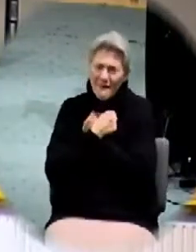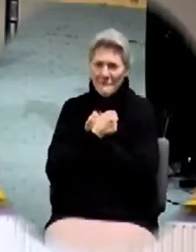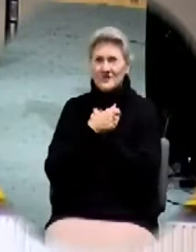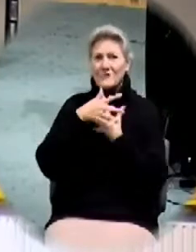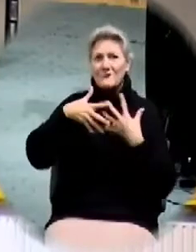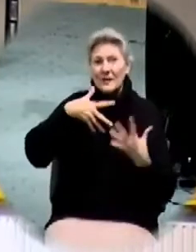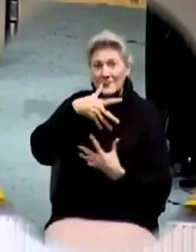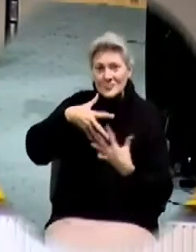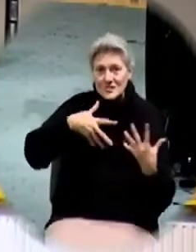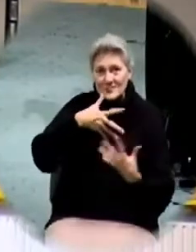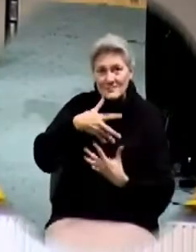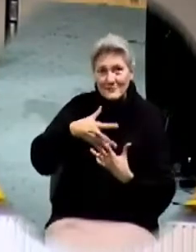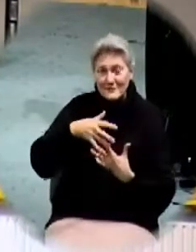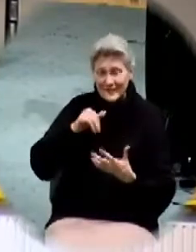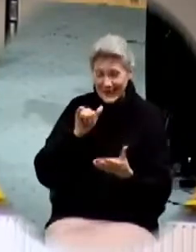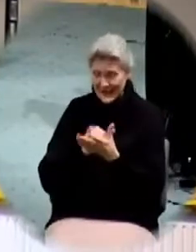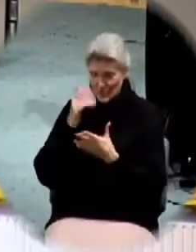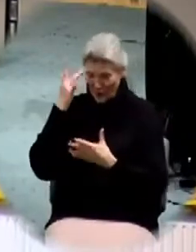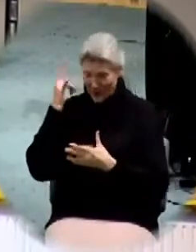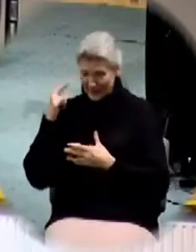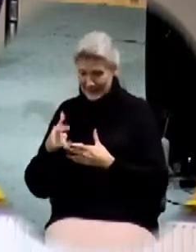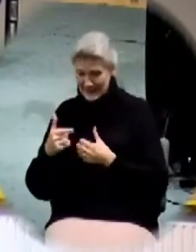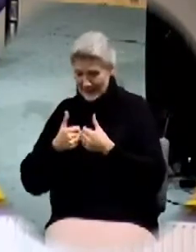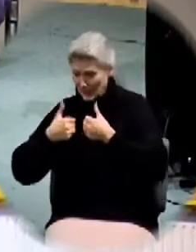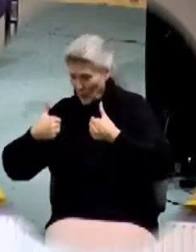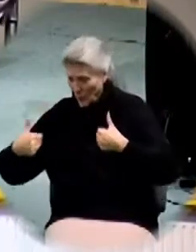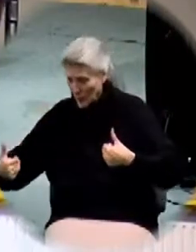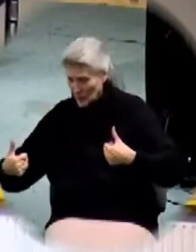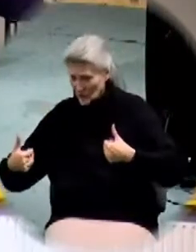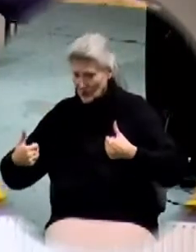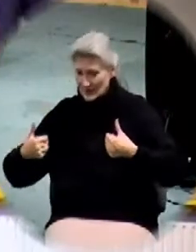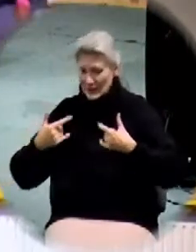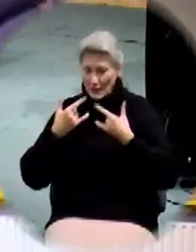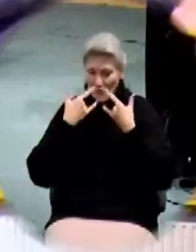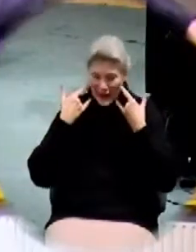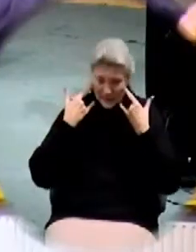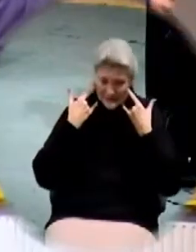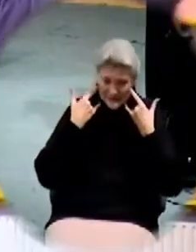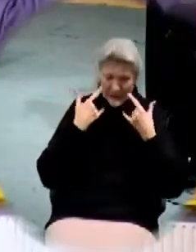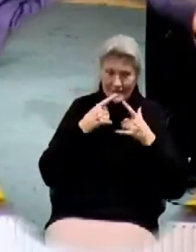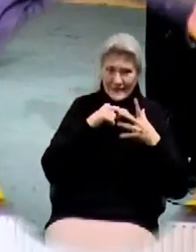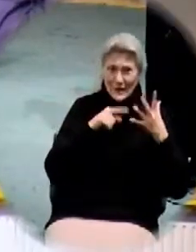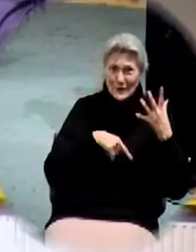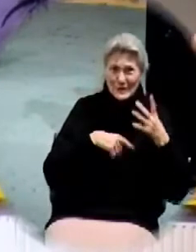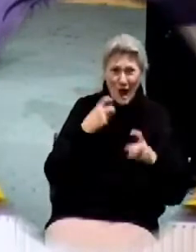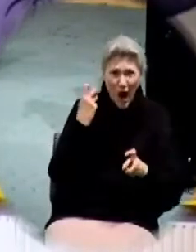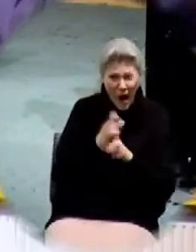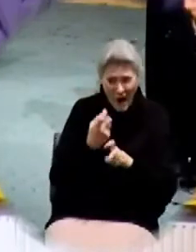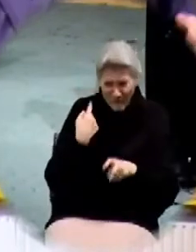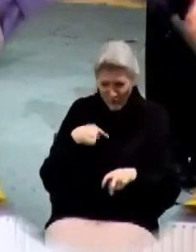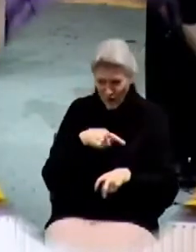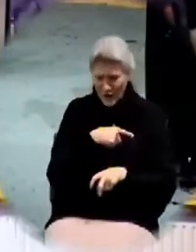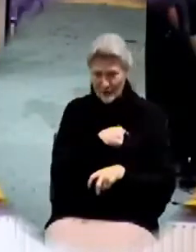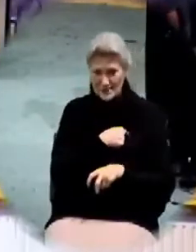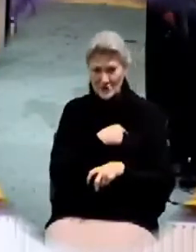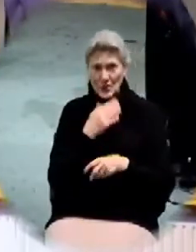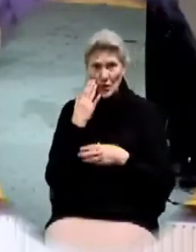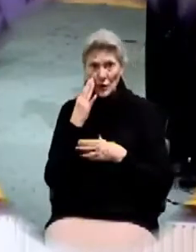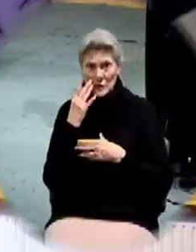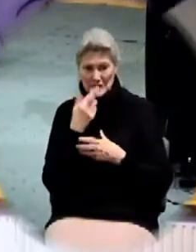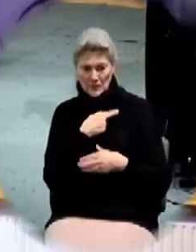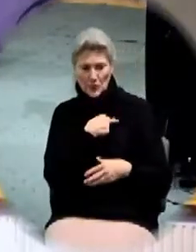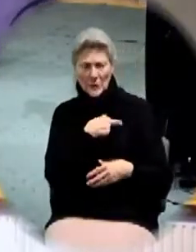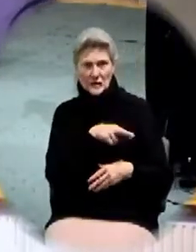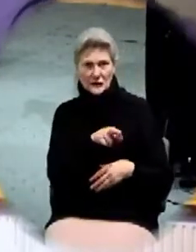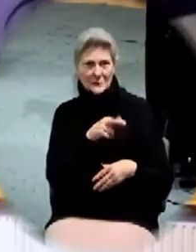That's partly why this is so tough for us. You go to some religious organizations that I won't name, you know, they're in the door and out the door